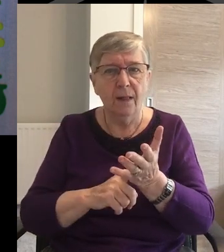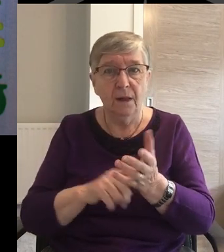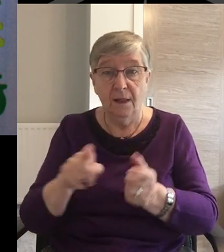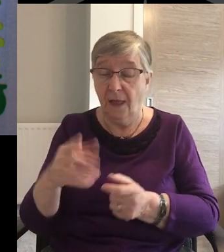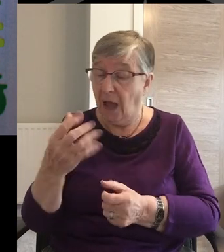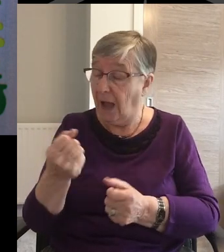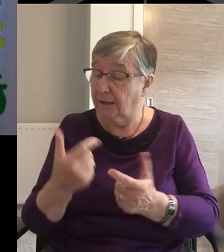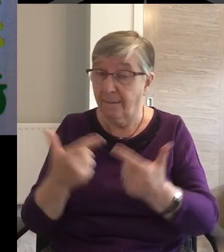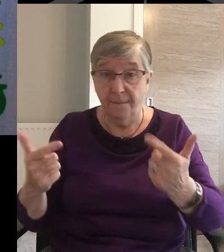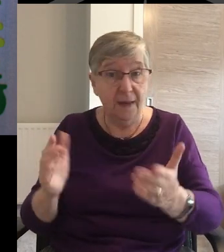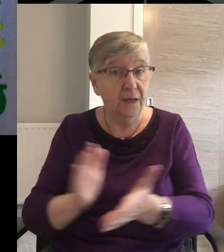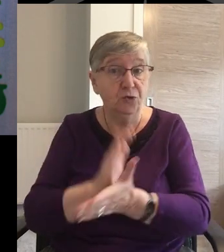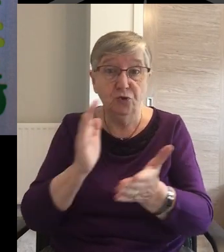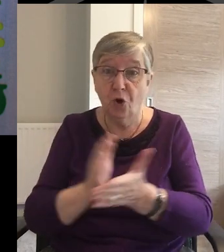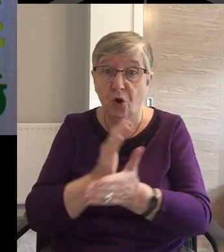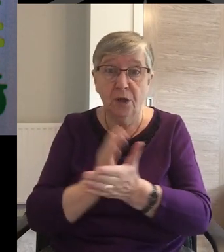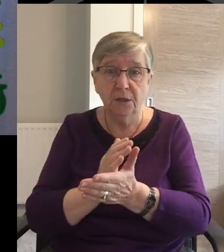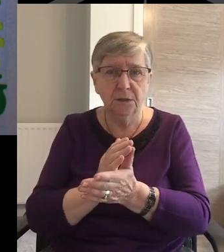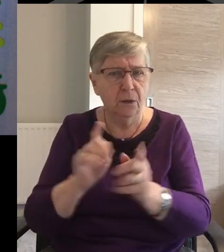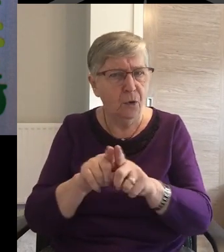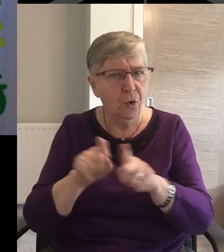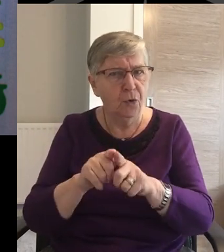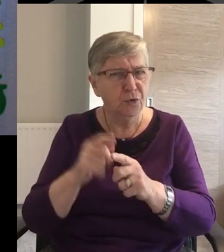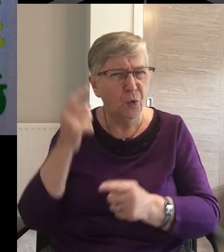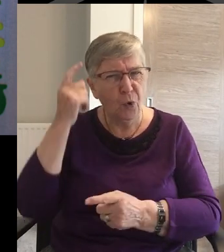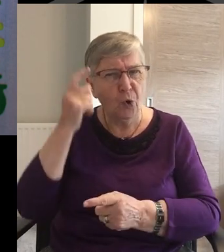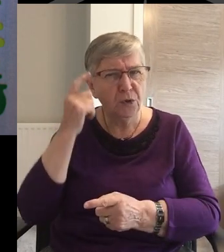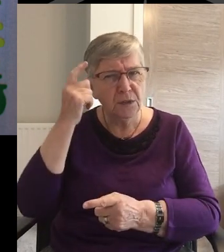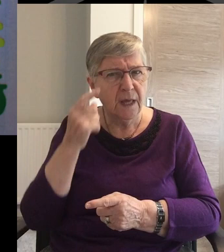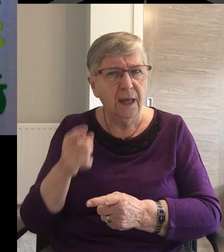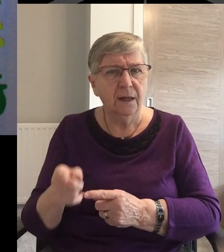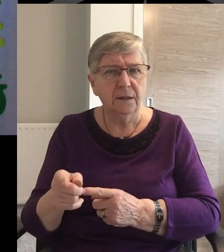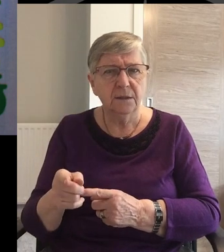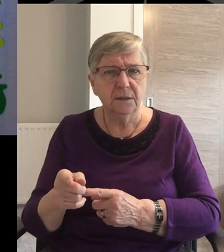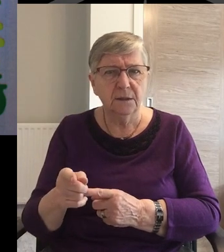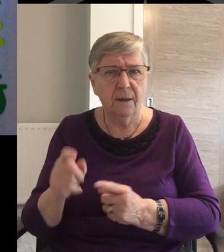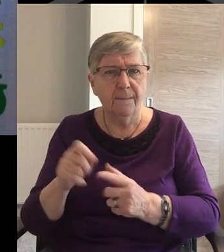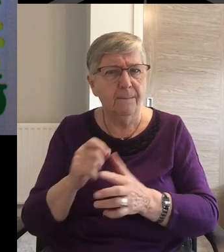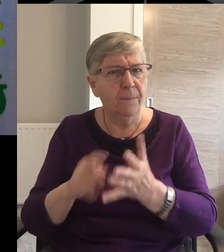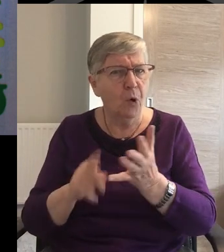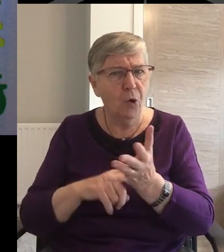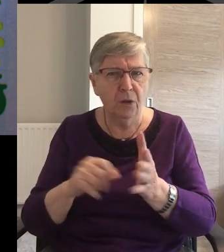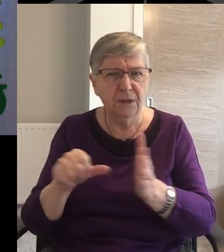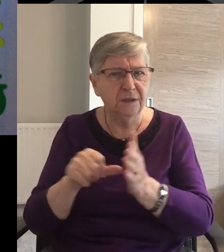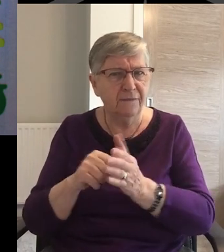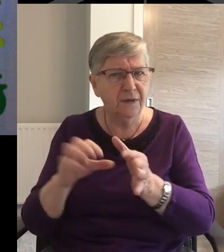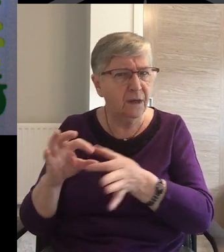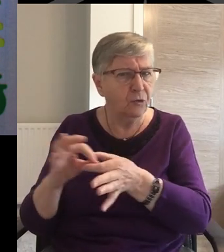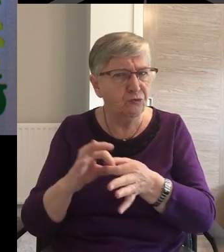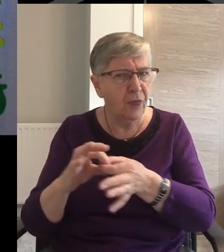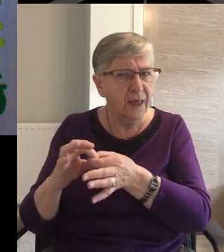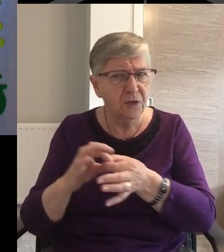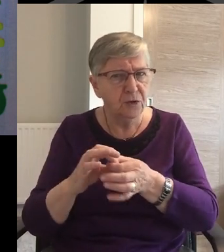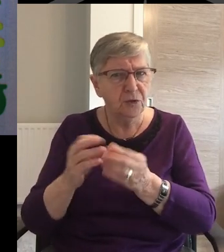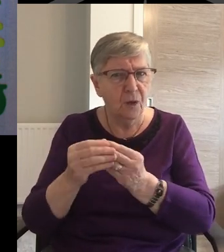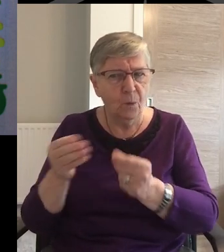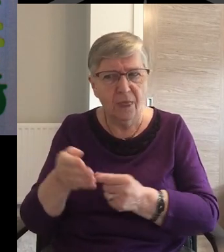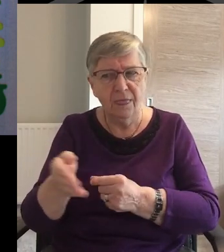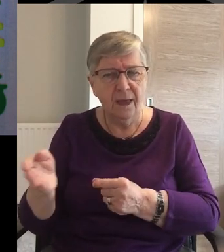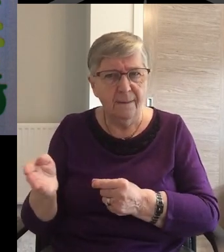joys And many concerns for him Paul had a difficult relationship With the Corinthian church